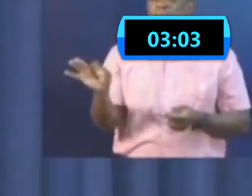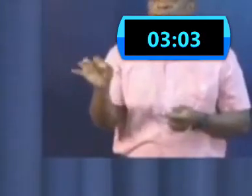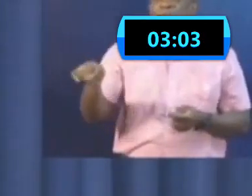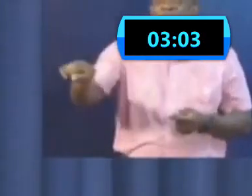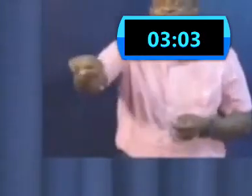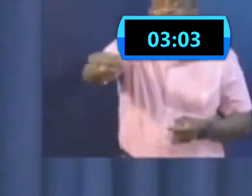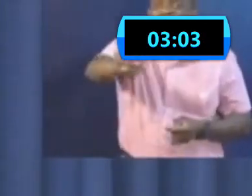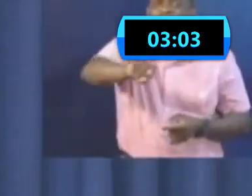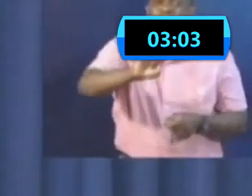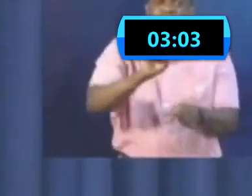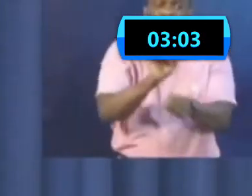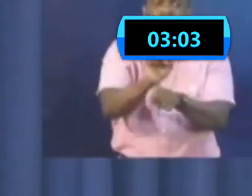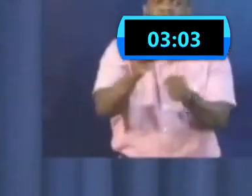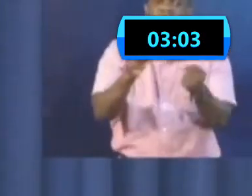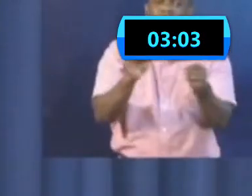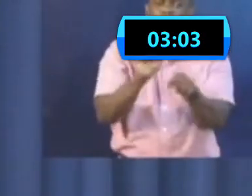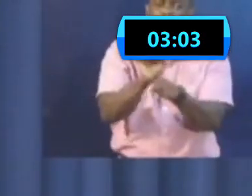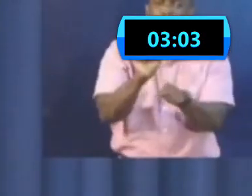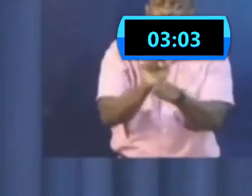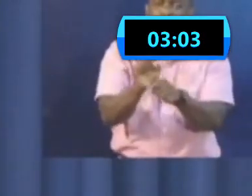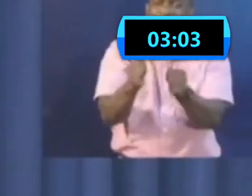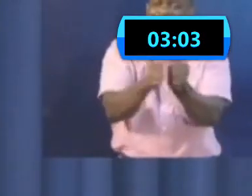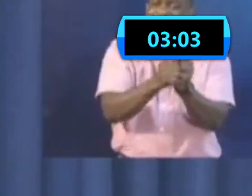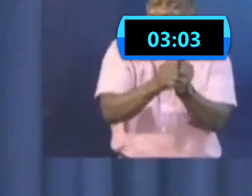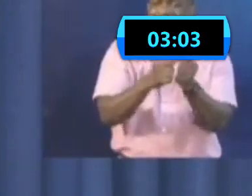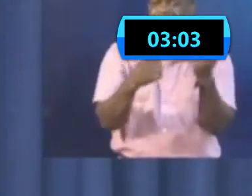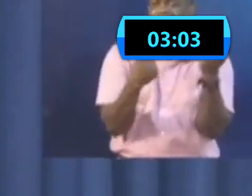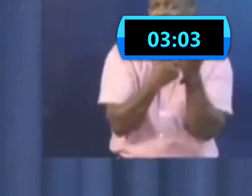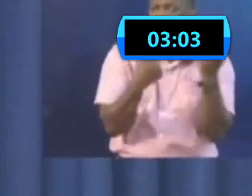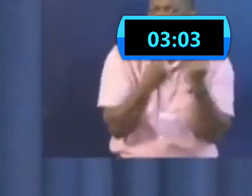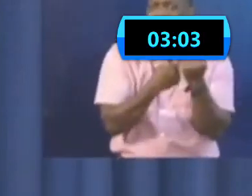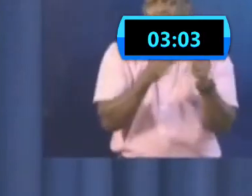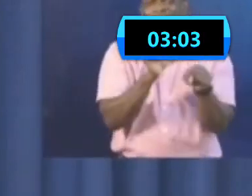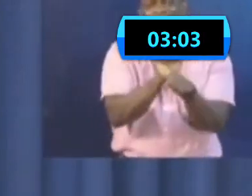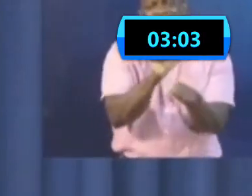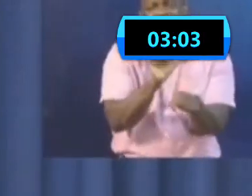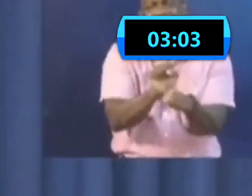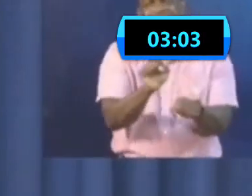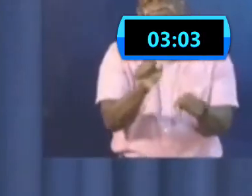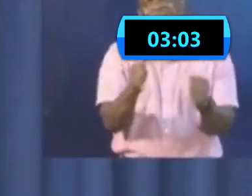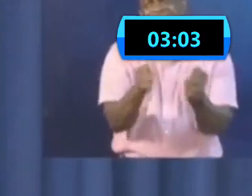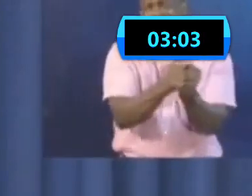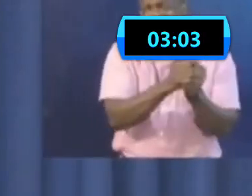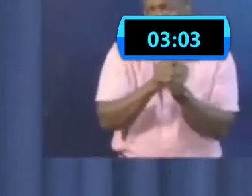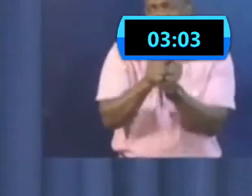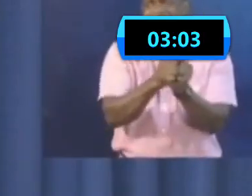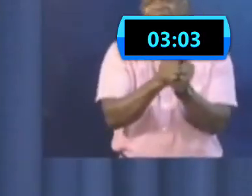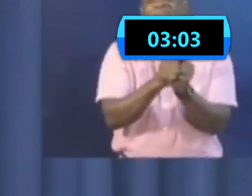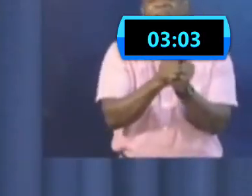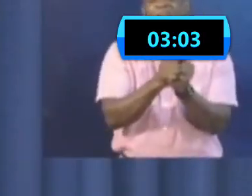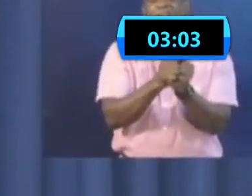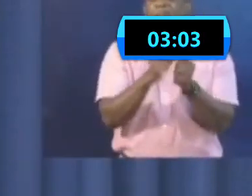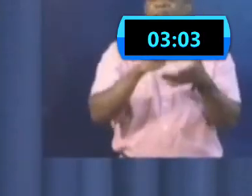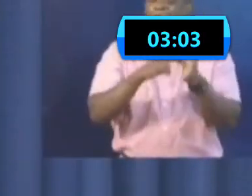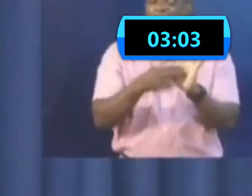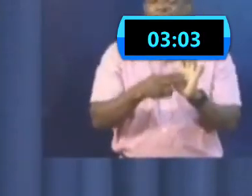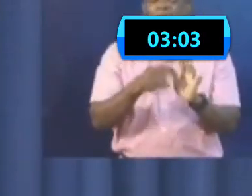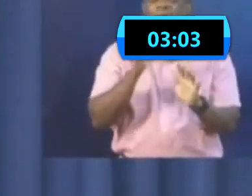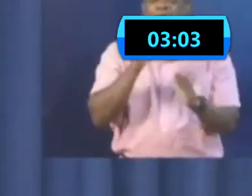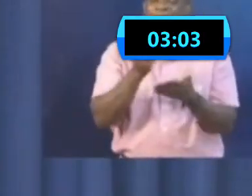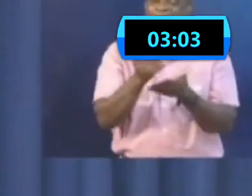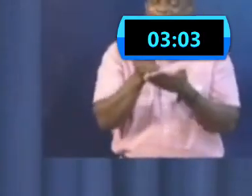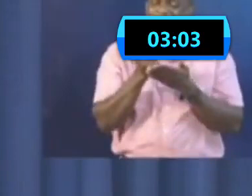didn't make that response earlier in August, that what we are predicting now in the curve for the next fortnight,